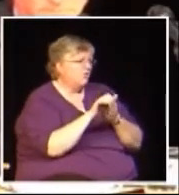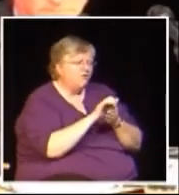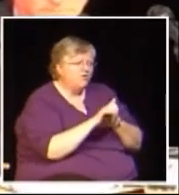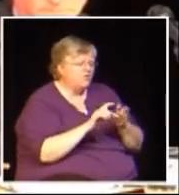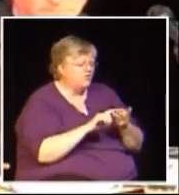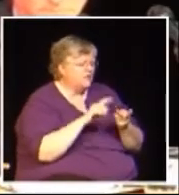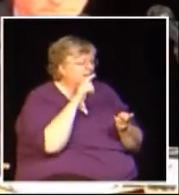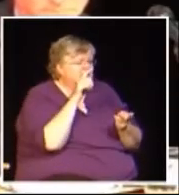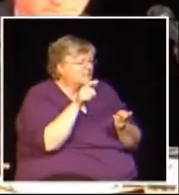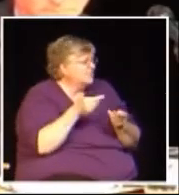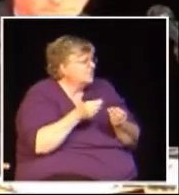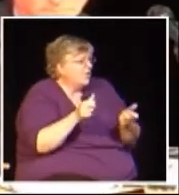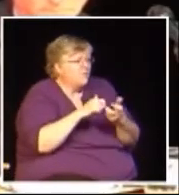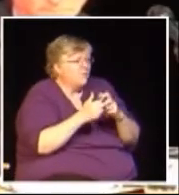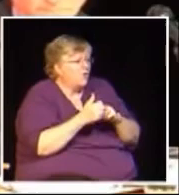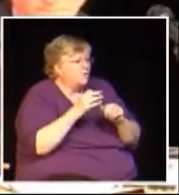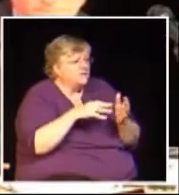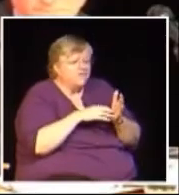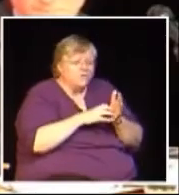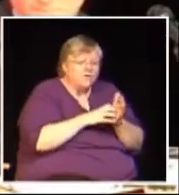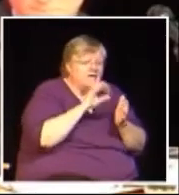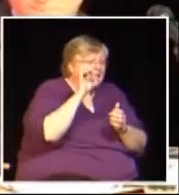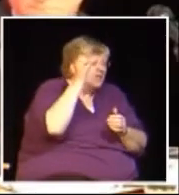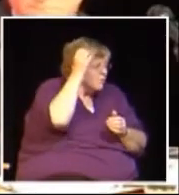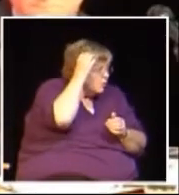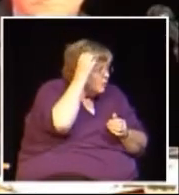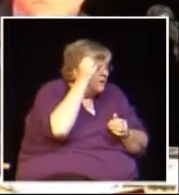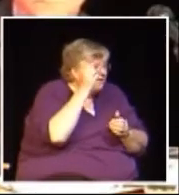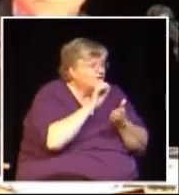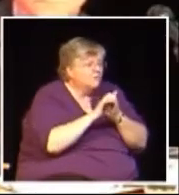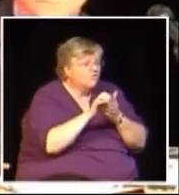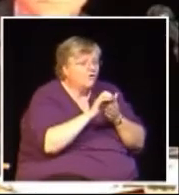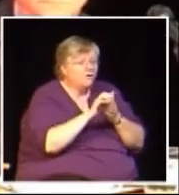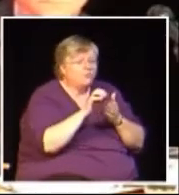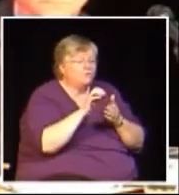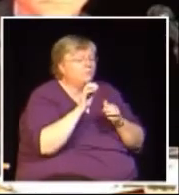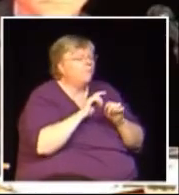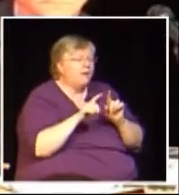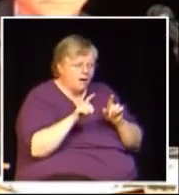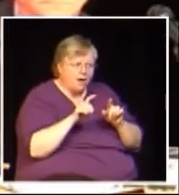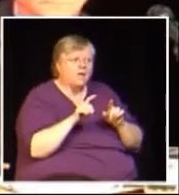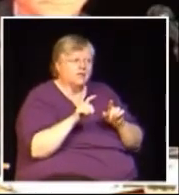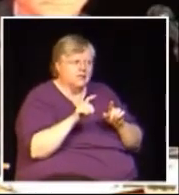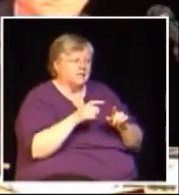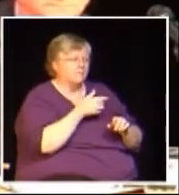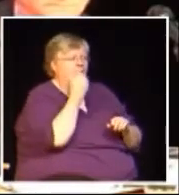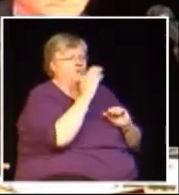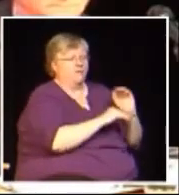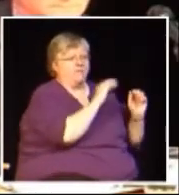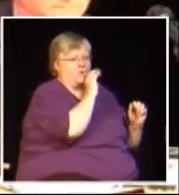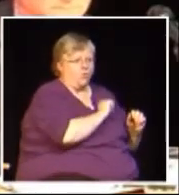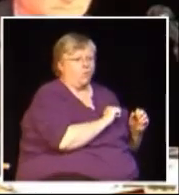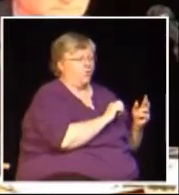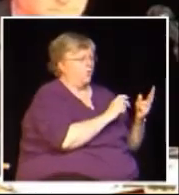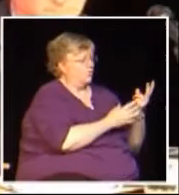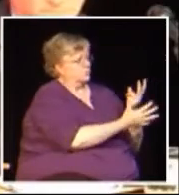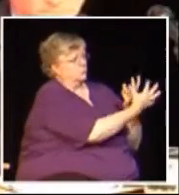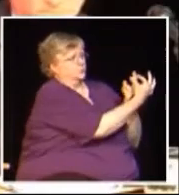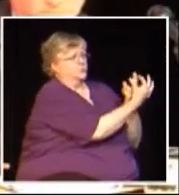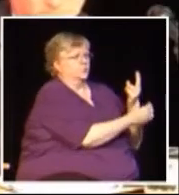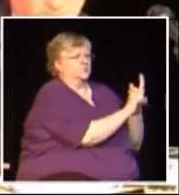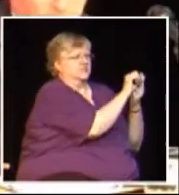it's not going to solve the failings of the European economy but it certainly makes our economy stronger. than it was under the old PST system.